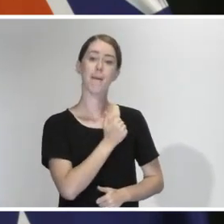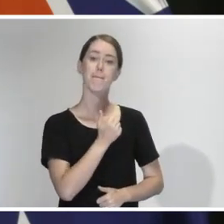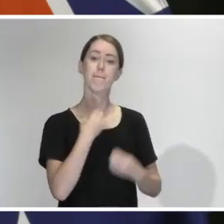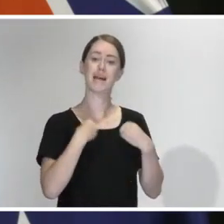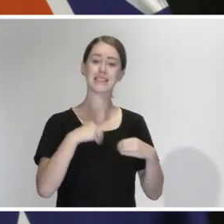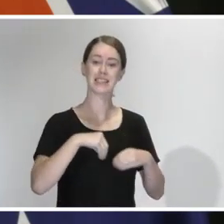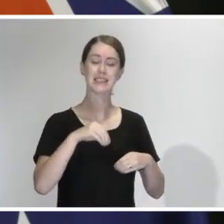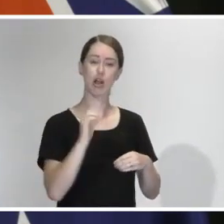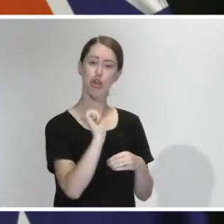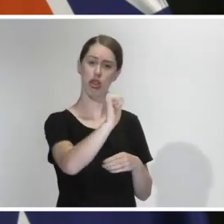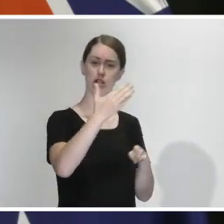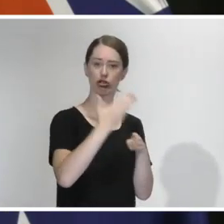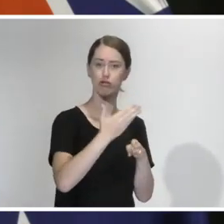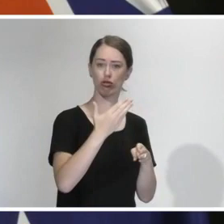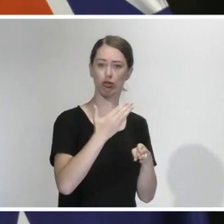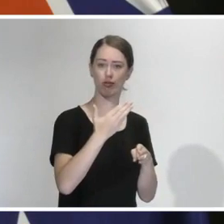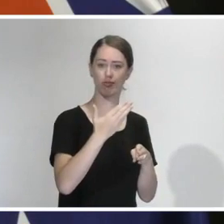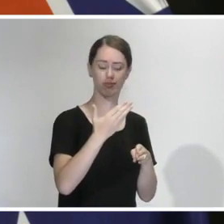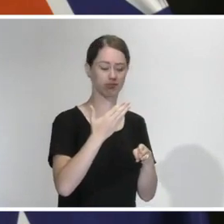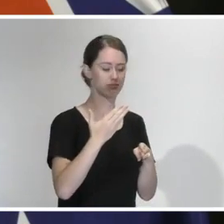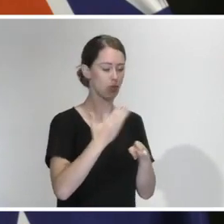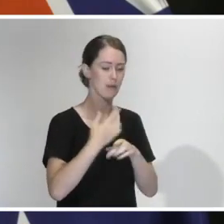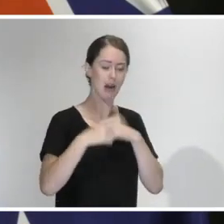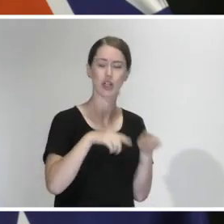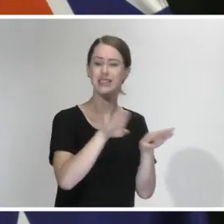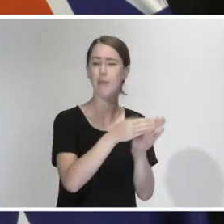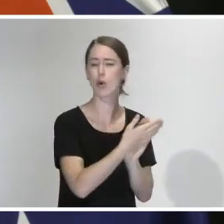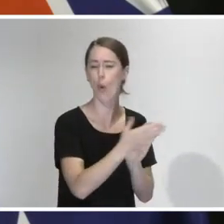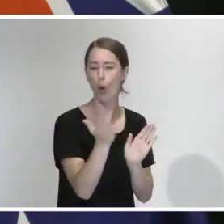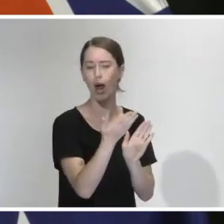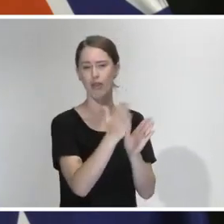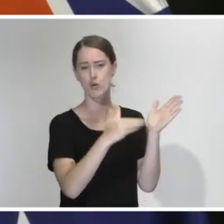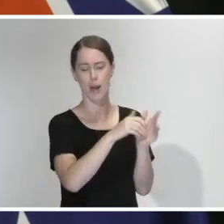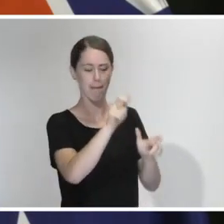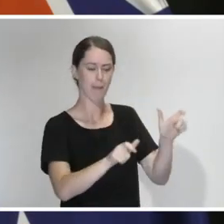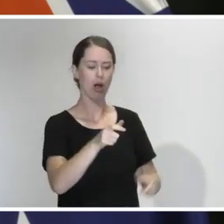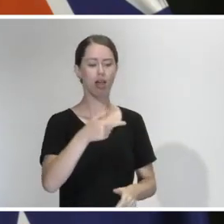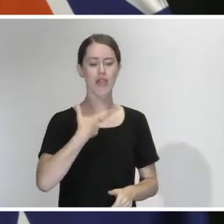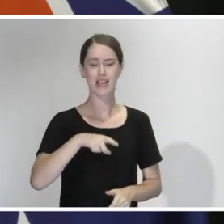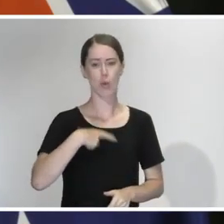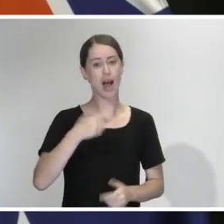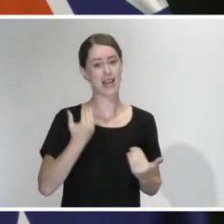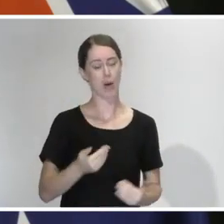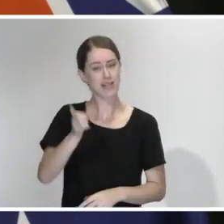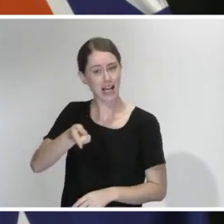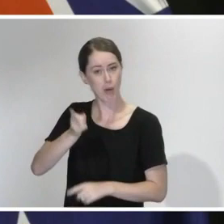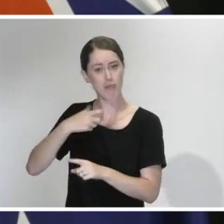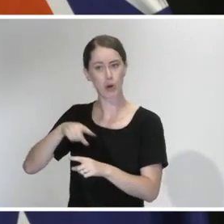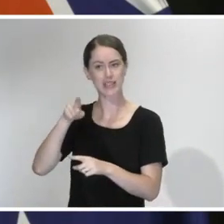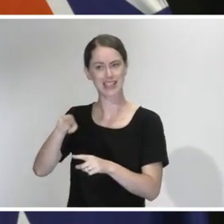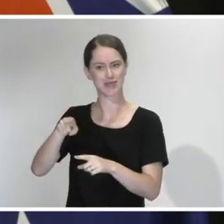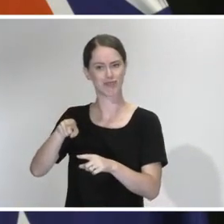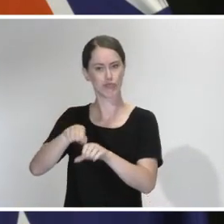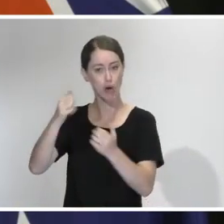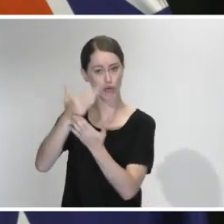the obligations we are expecting of every other New Zealander, and that is why I am here now reprimanding him, stepping him